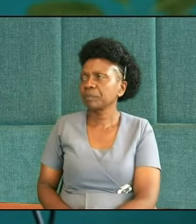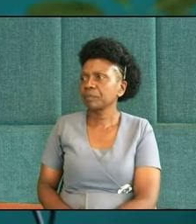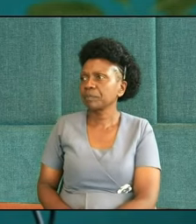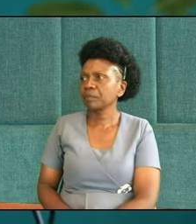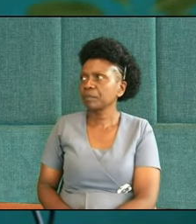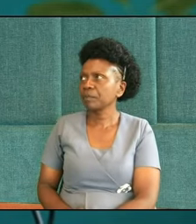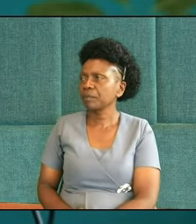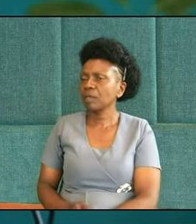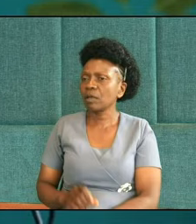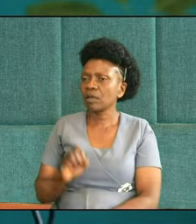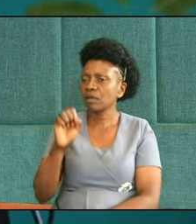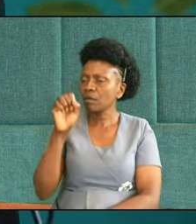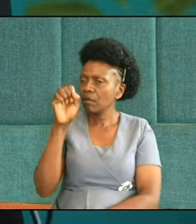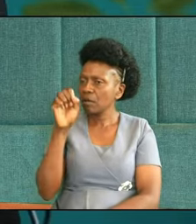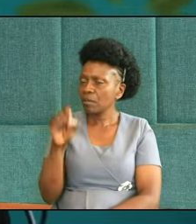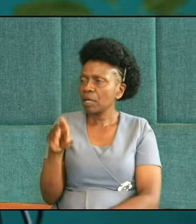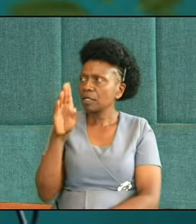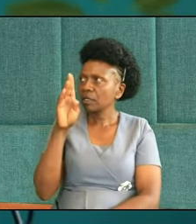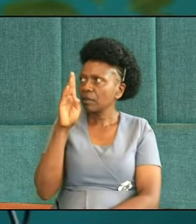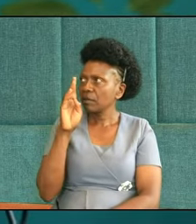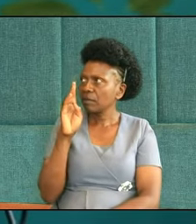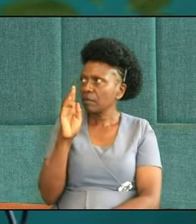the 4th of May, 2013,